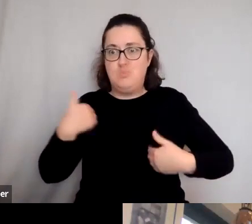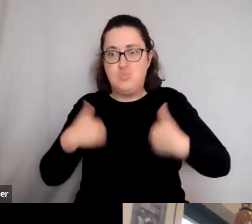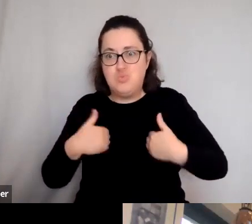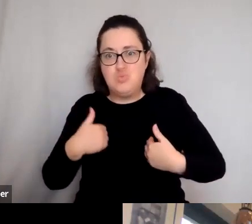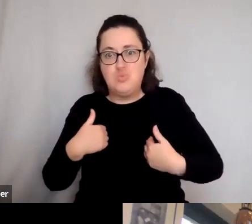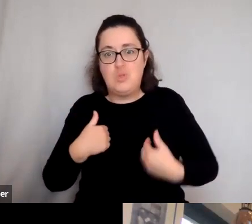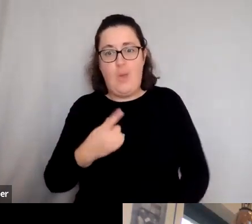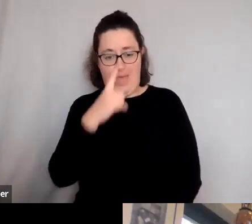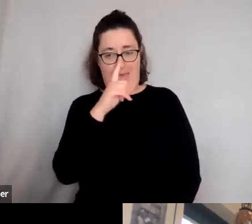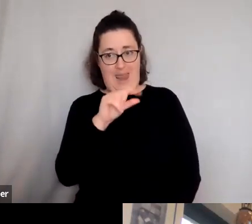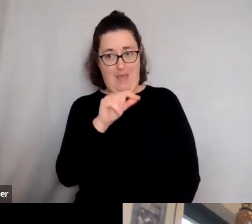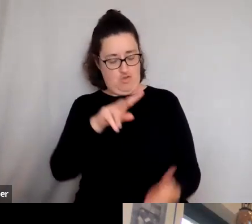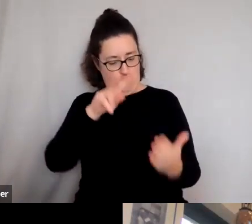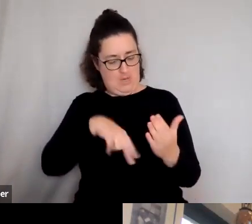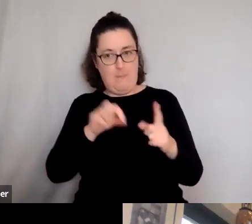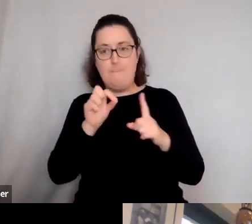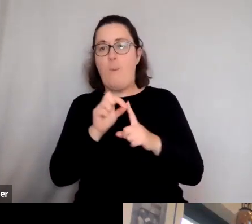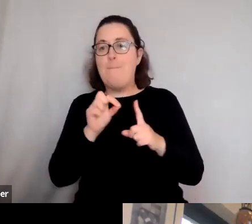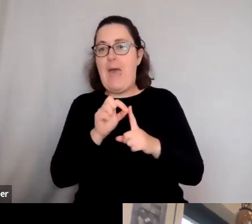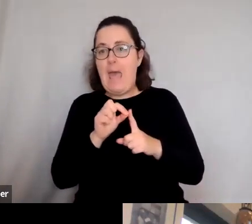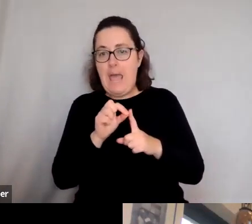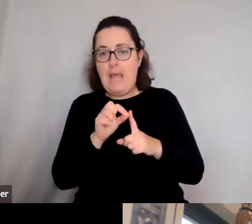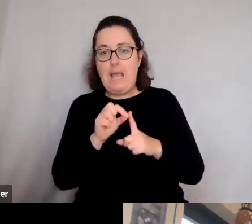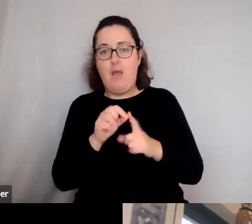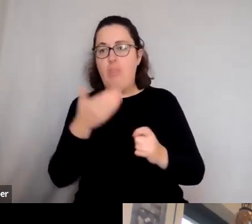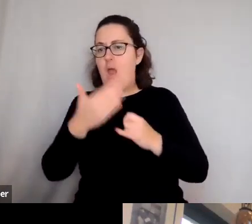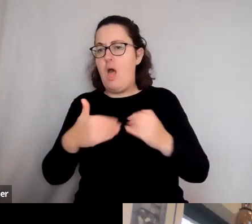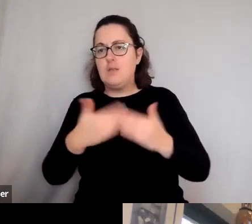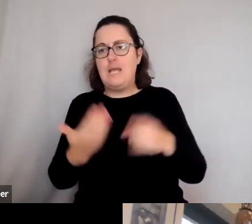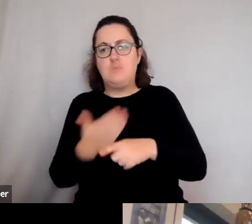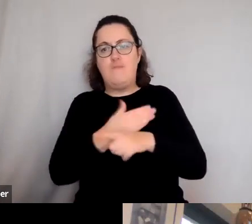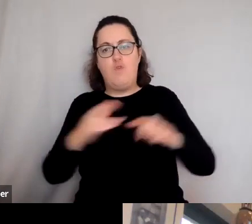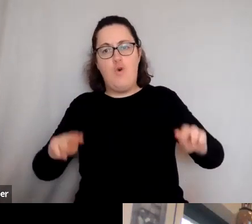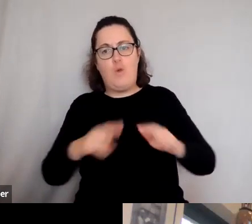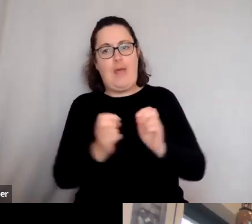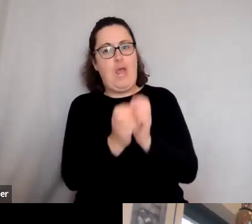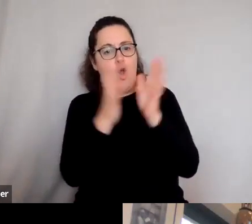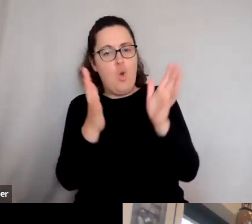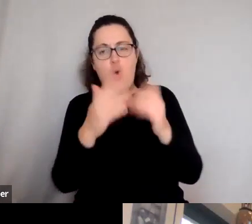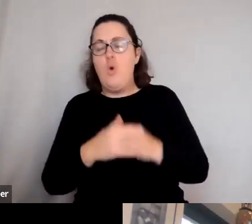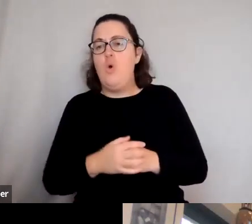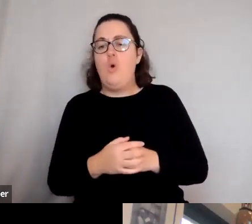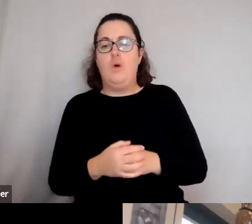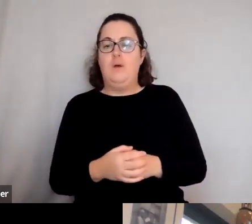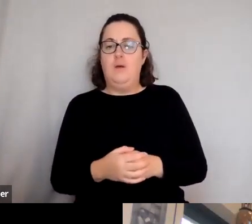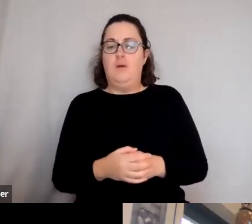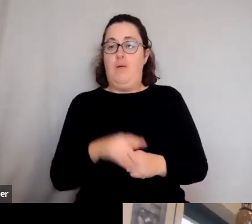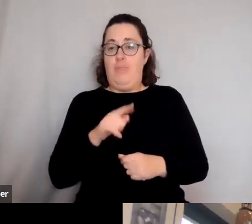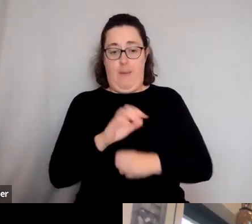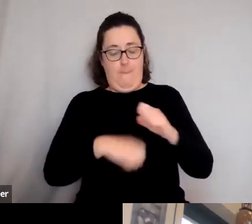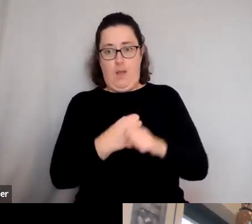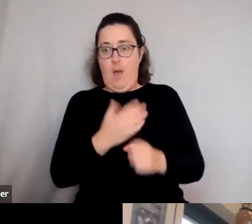you know, at 11, starting reading about Pompeii and the last days and how the family followed, that's making it come alive.